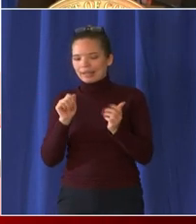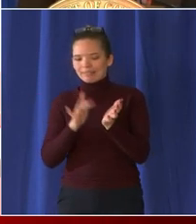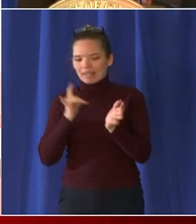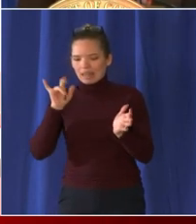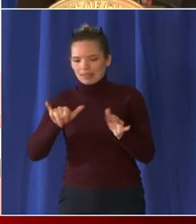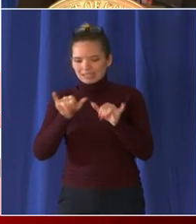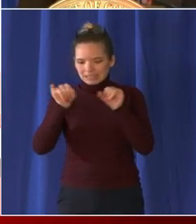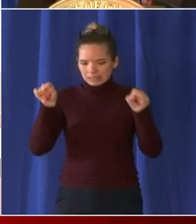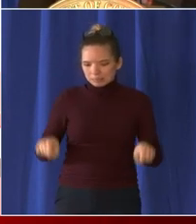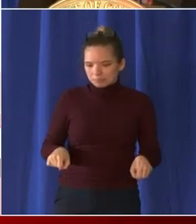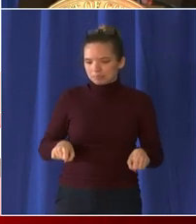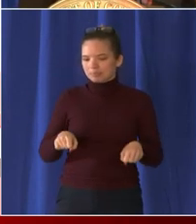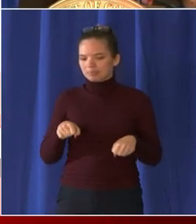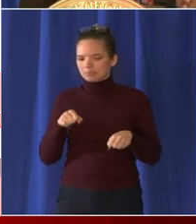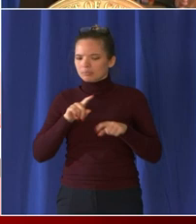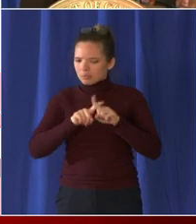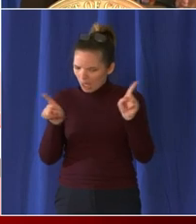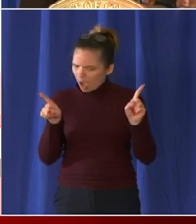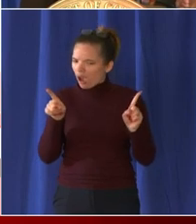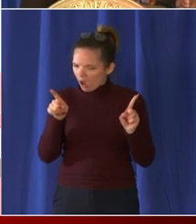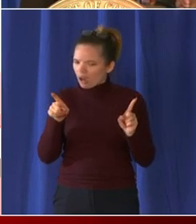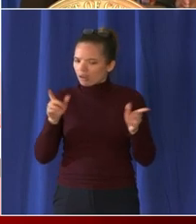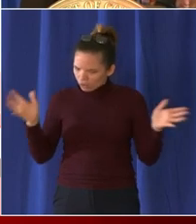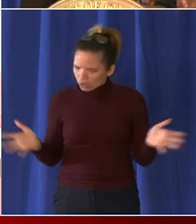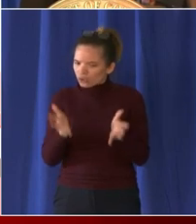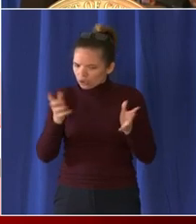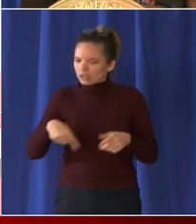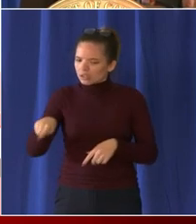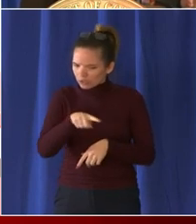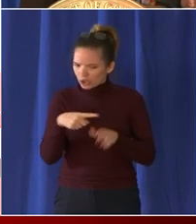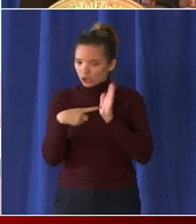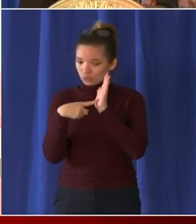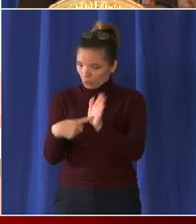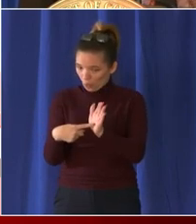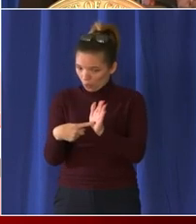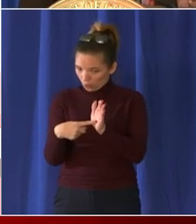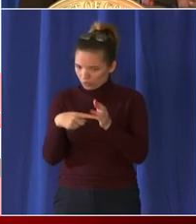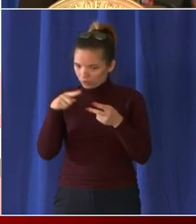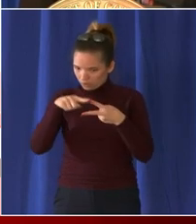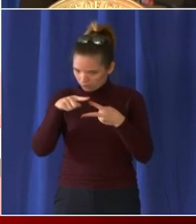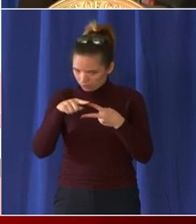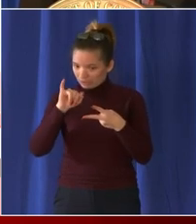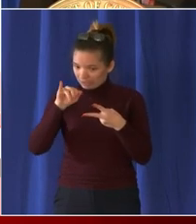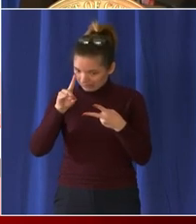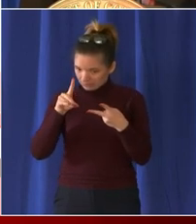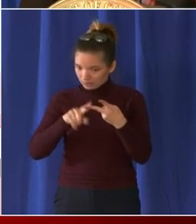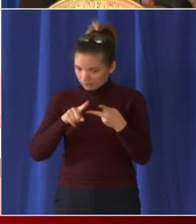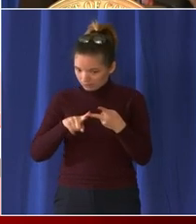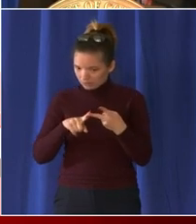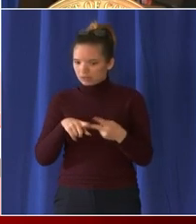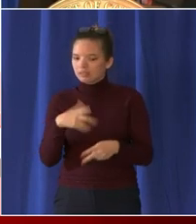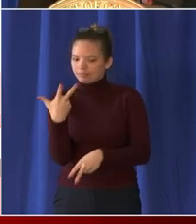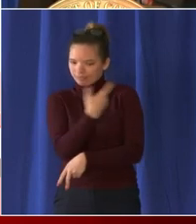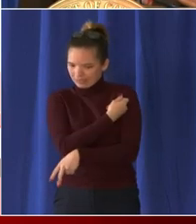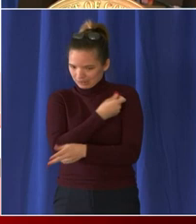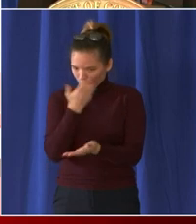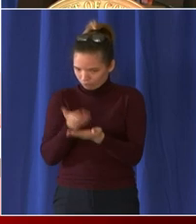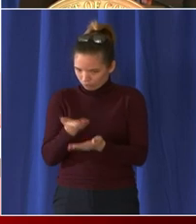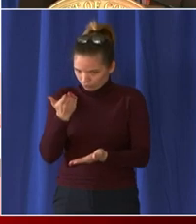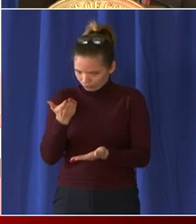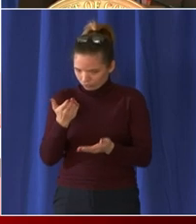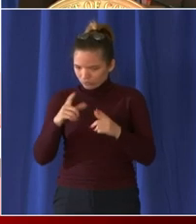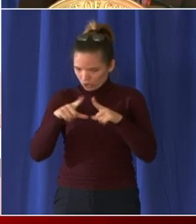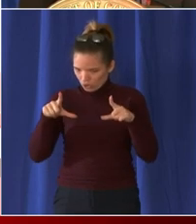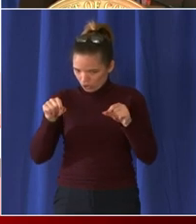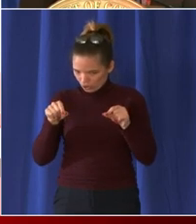participating not just in showing their id but actually getting vaccinated so that they can show their id um and show their vaccine card um